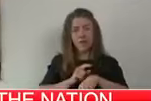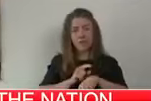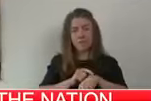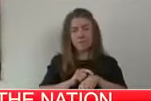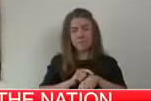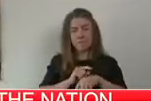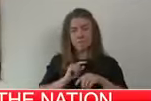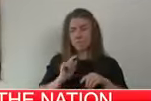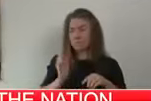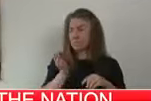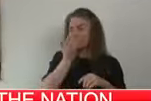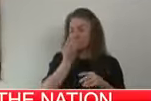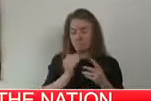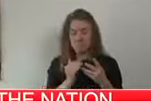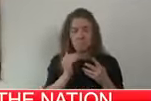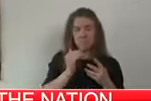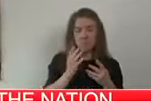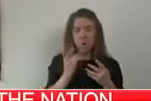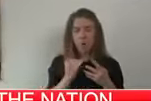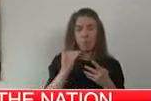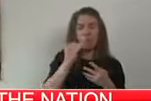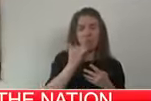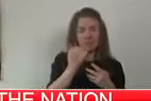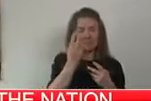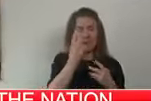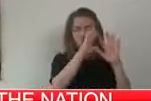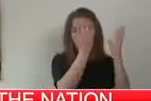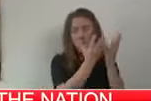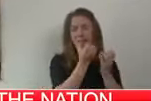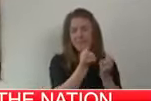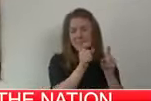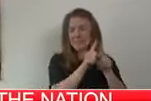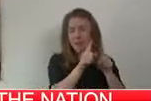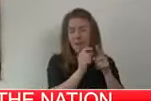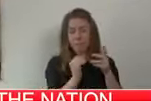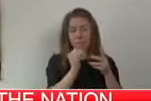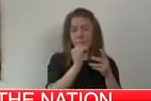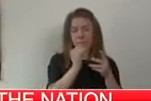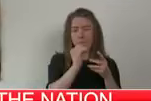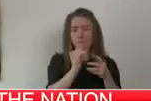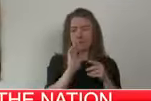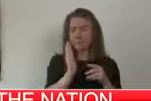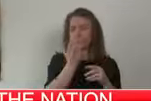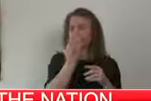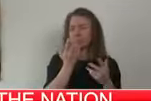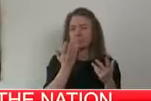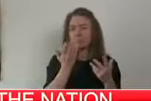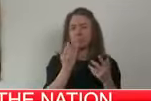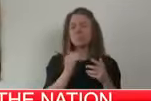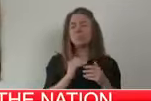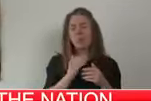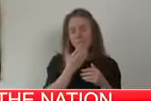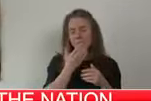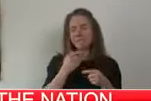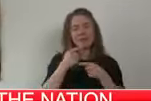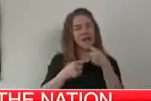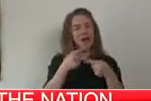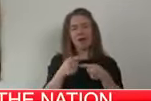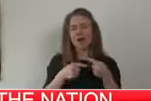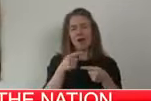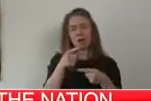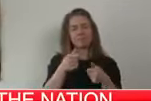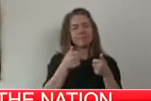time, as we have seen elsewhere in the world. For now, I ask that New Zealand does what we do so well.